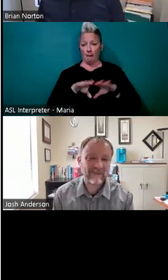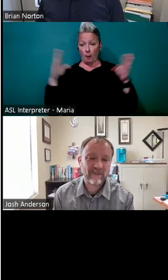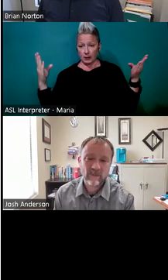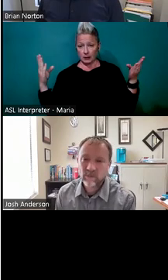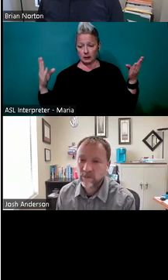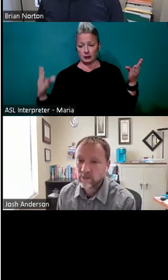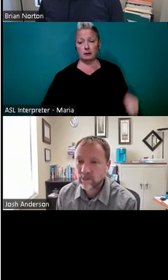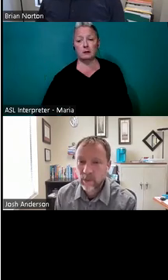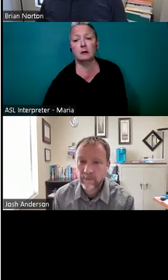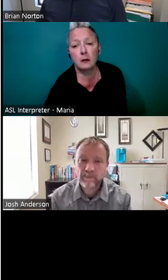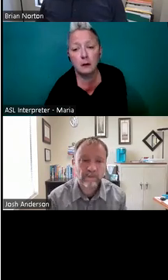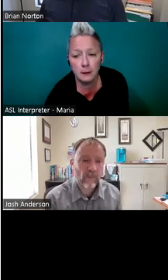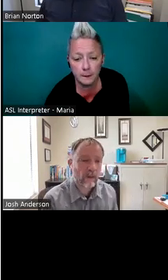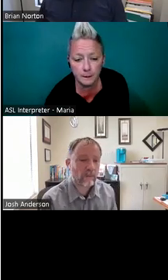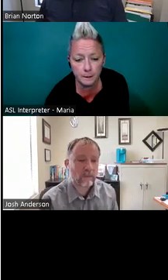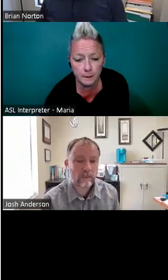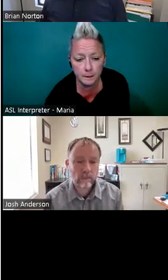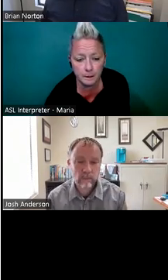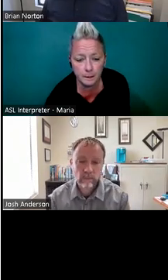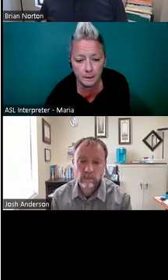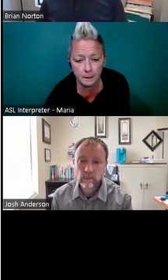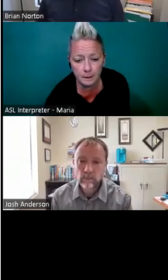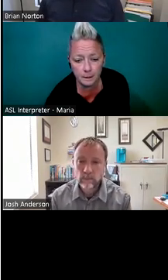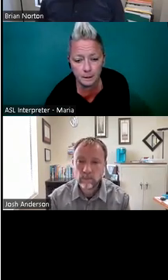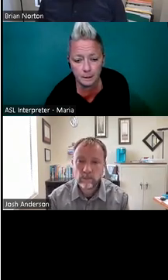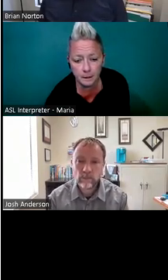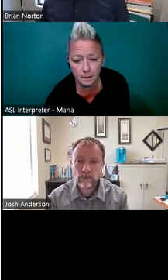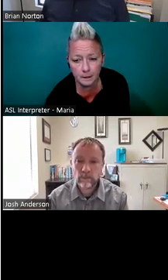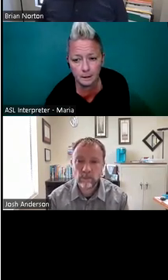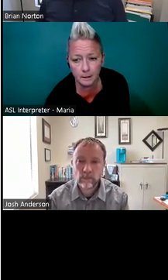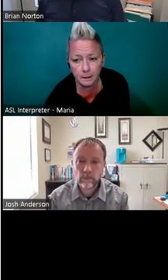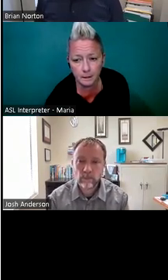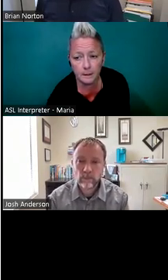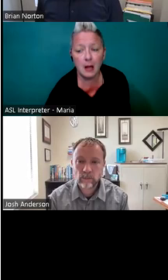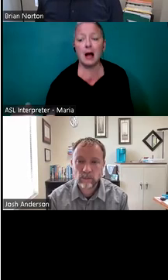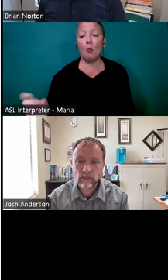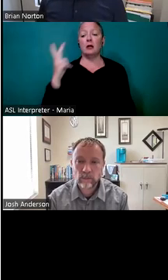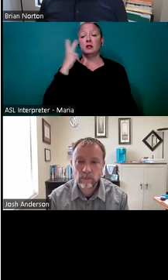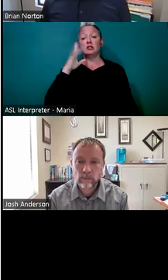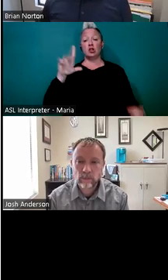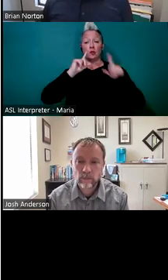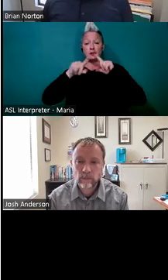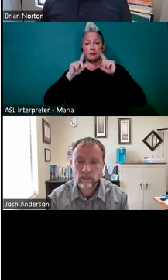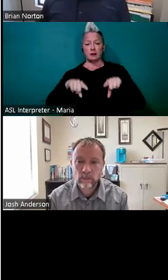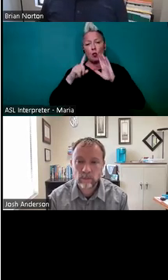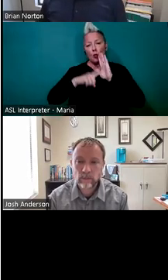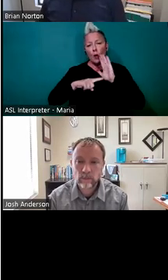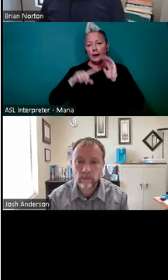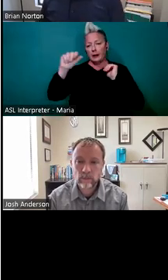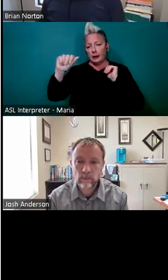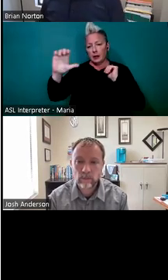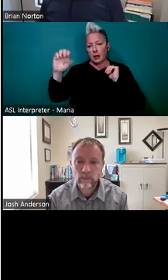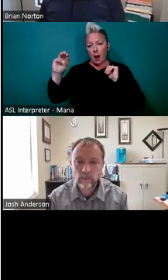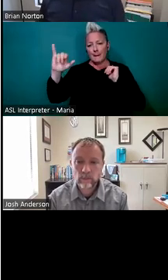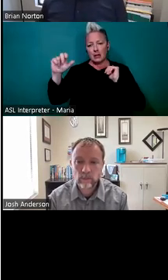I'm looking for responses. As you think about those things, those problems, what type of accommodations do you